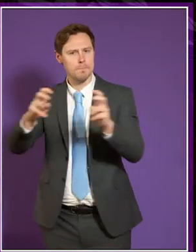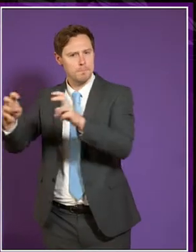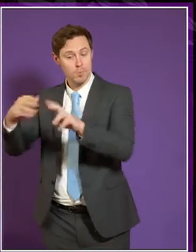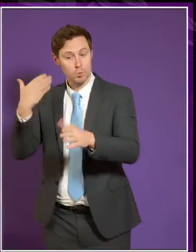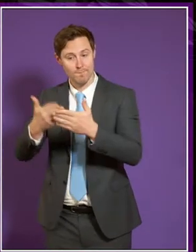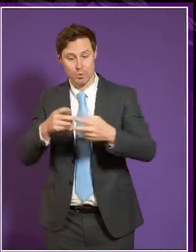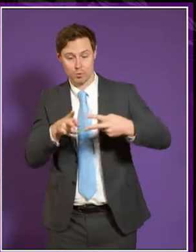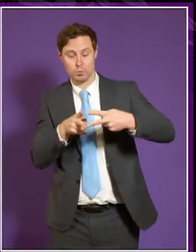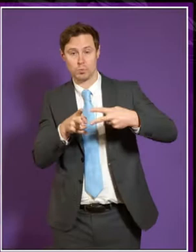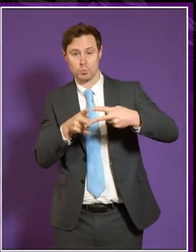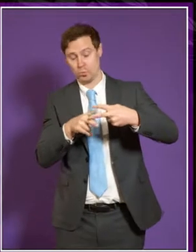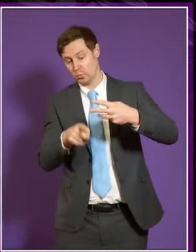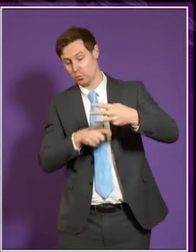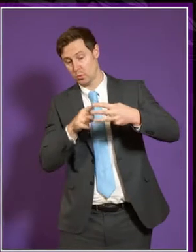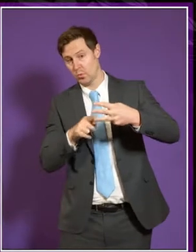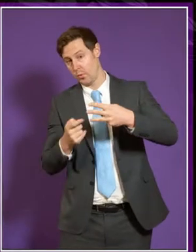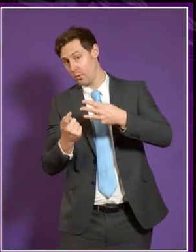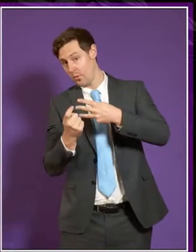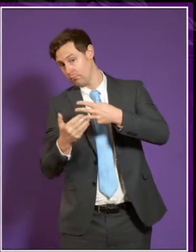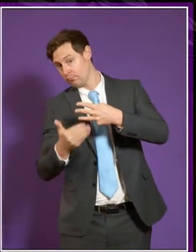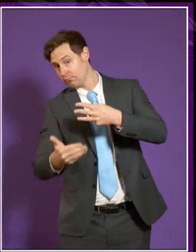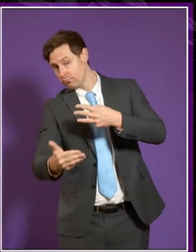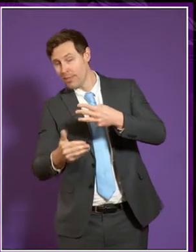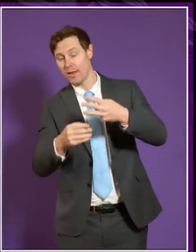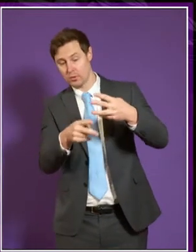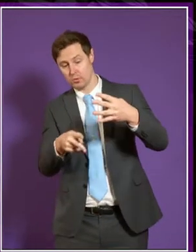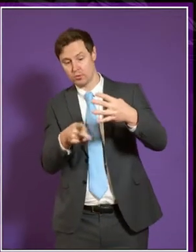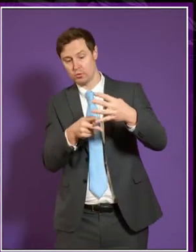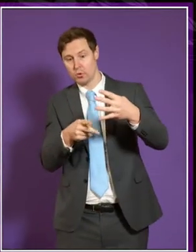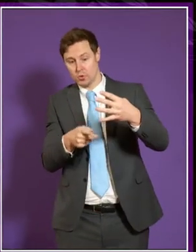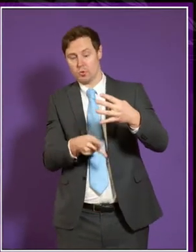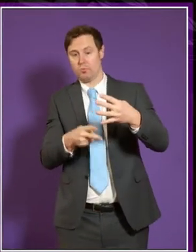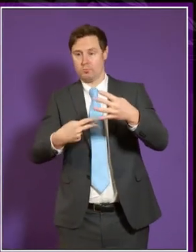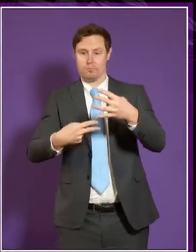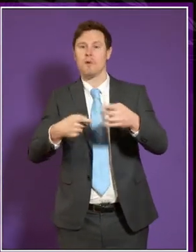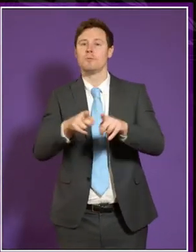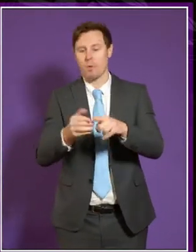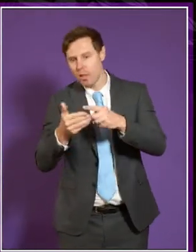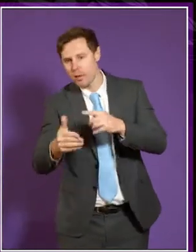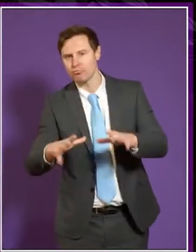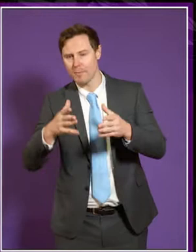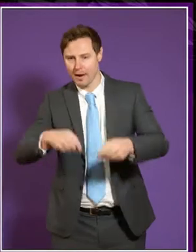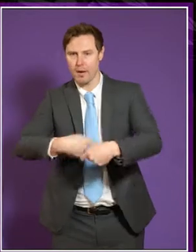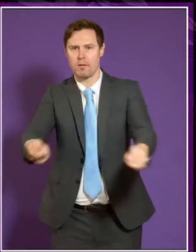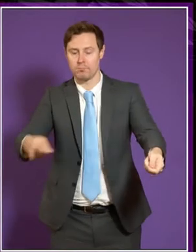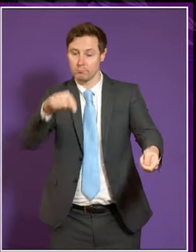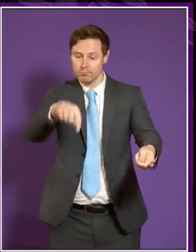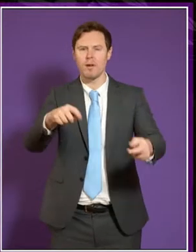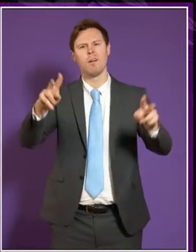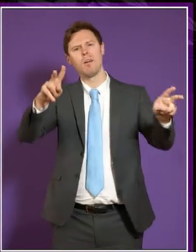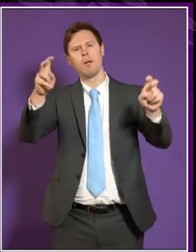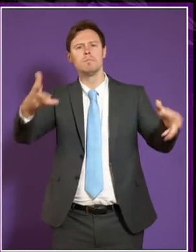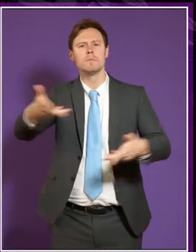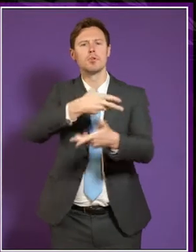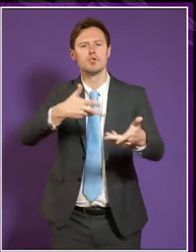so far, a third one is about to come out, and two more are in preparation. And the idea of these discussion documents is that they